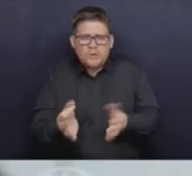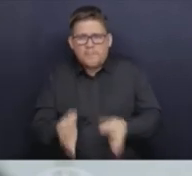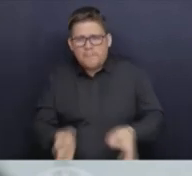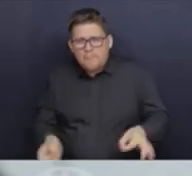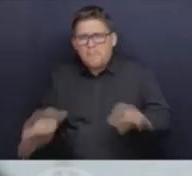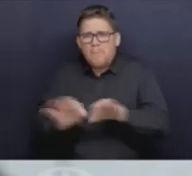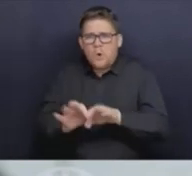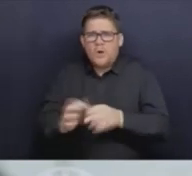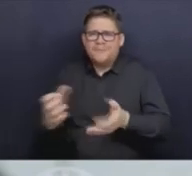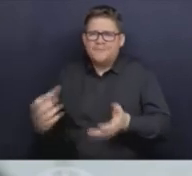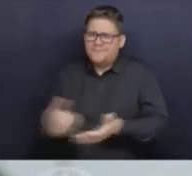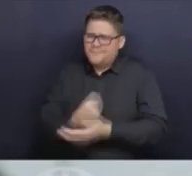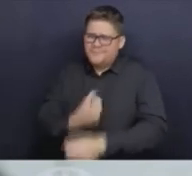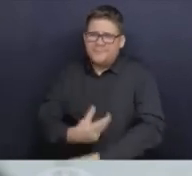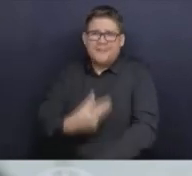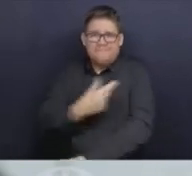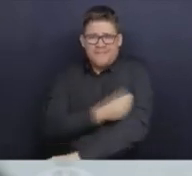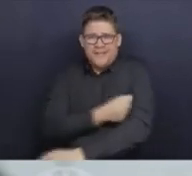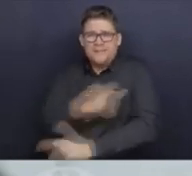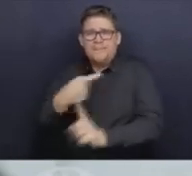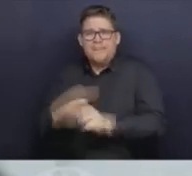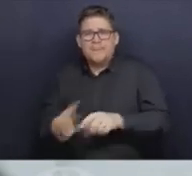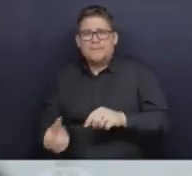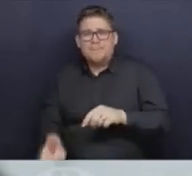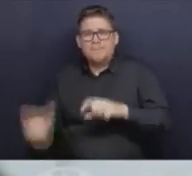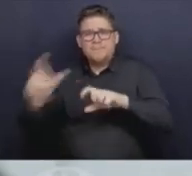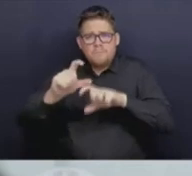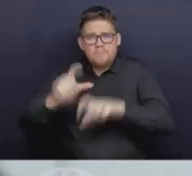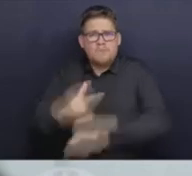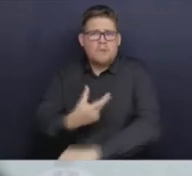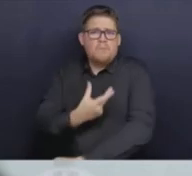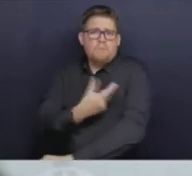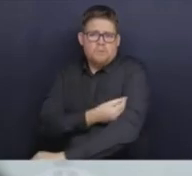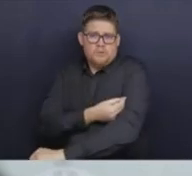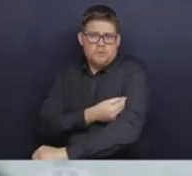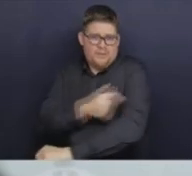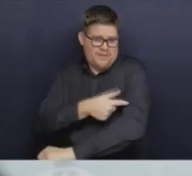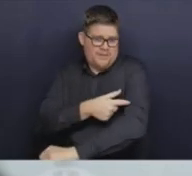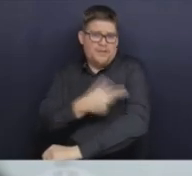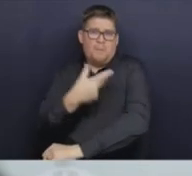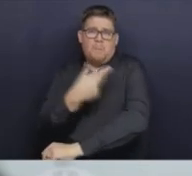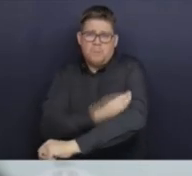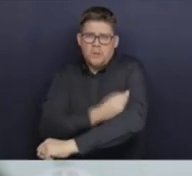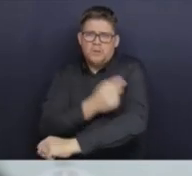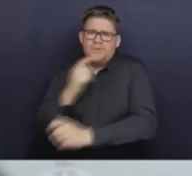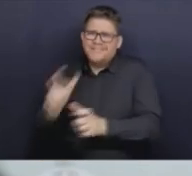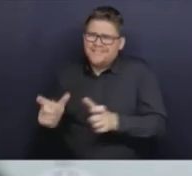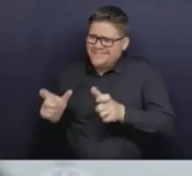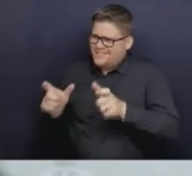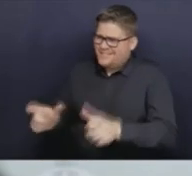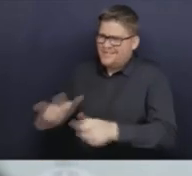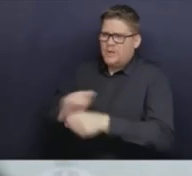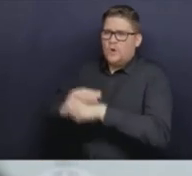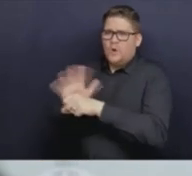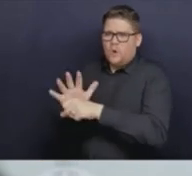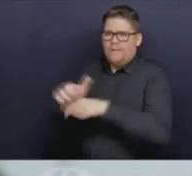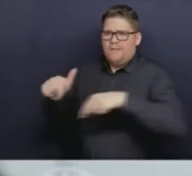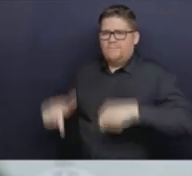in effectively blocking the transmission in our communities. And